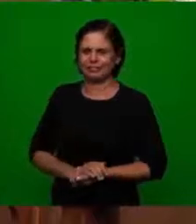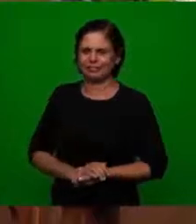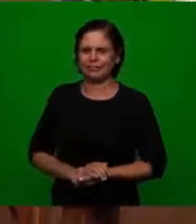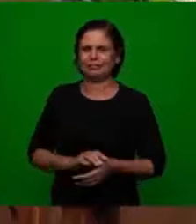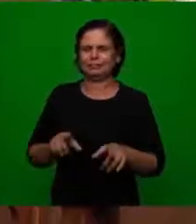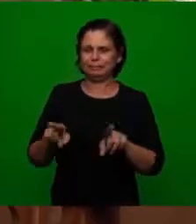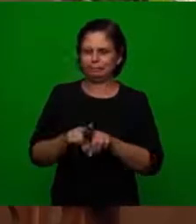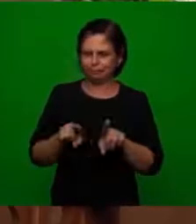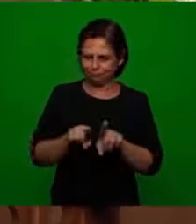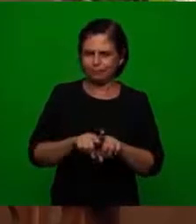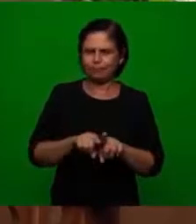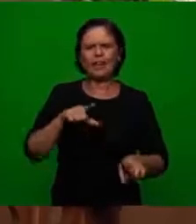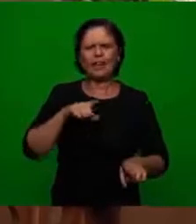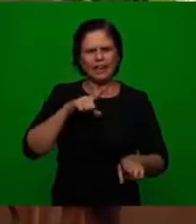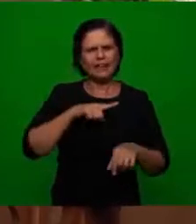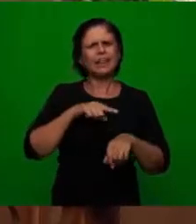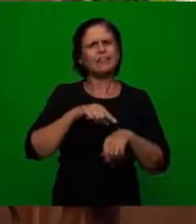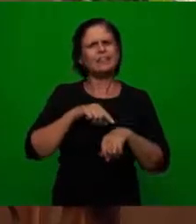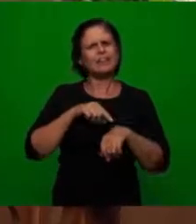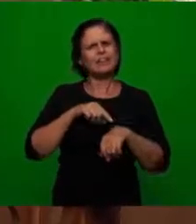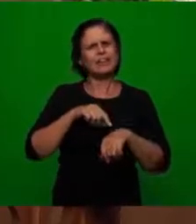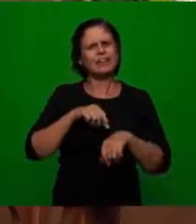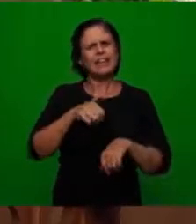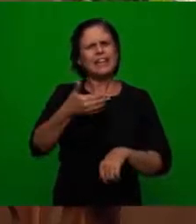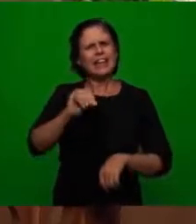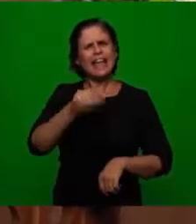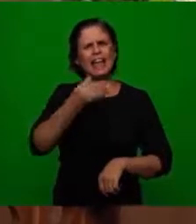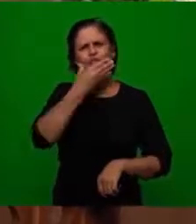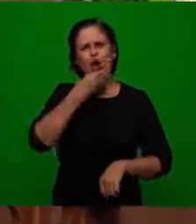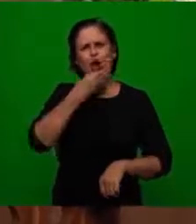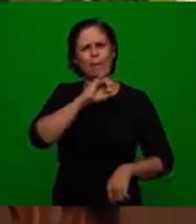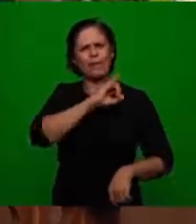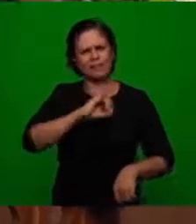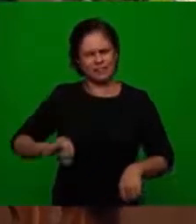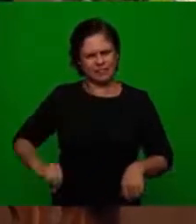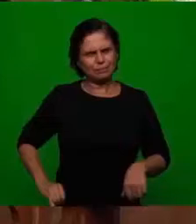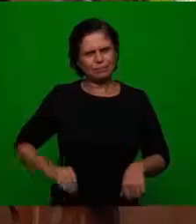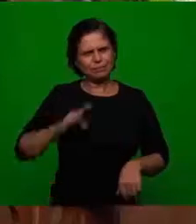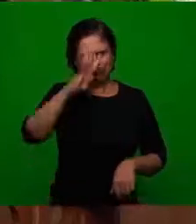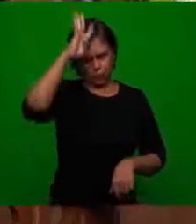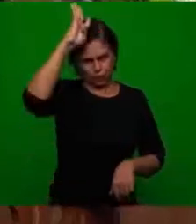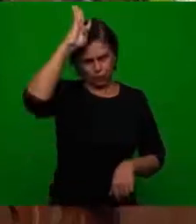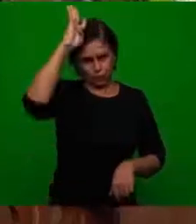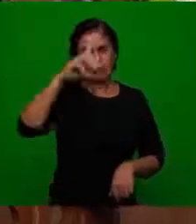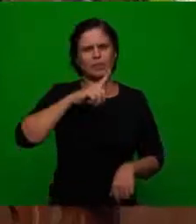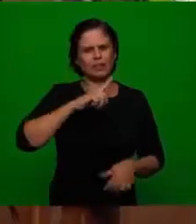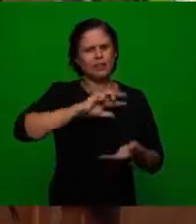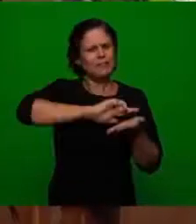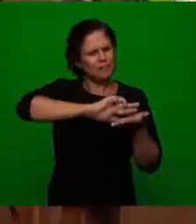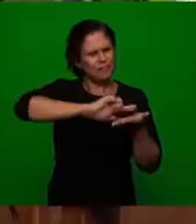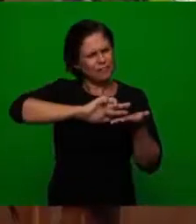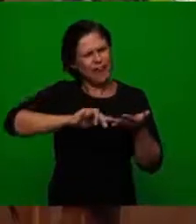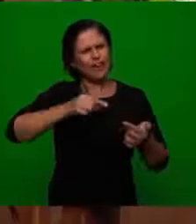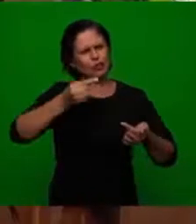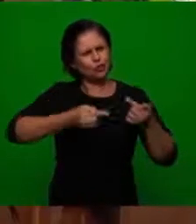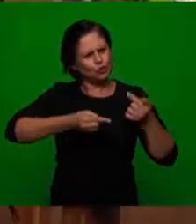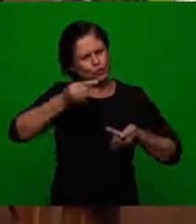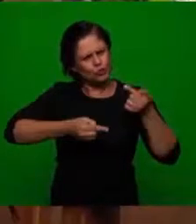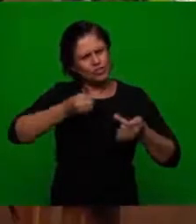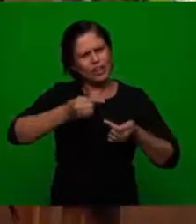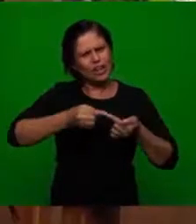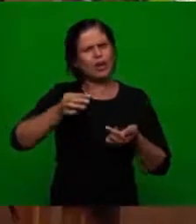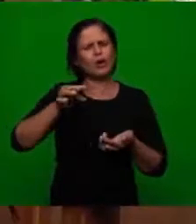doctrine so besides the ten zones of persecution of the Roman Empire there was